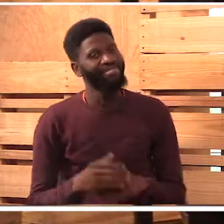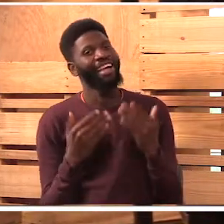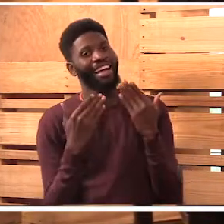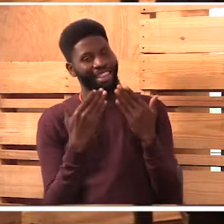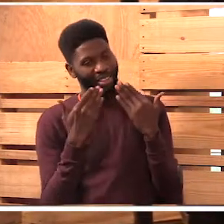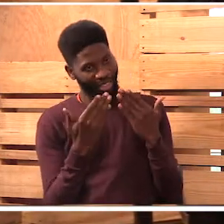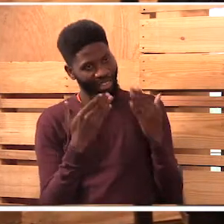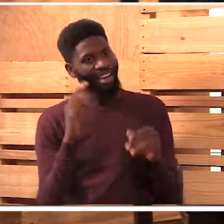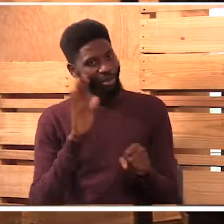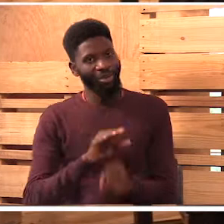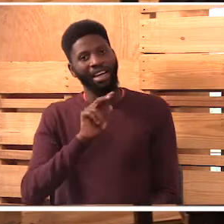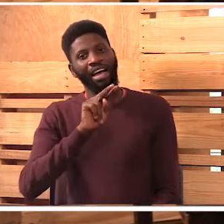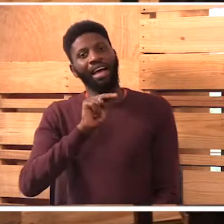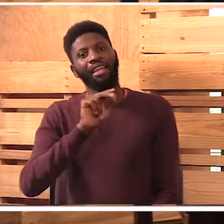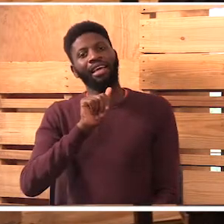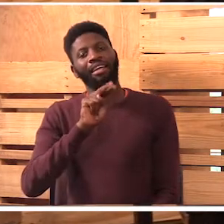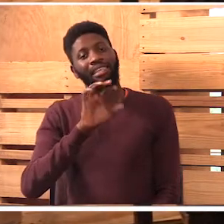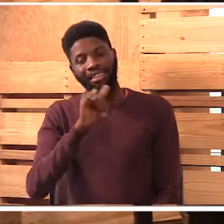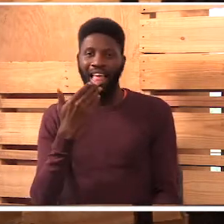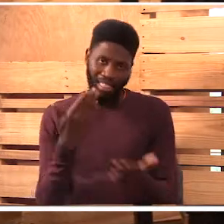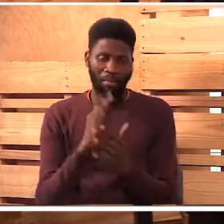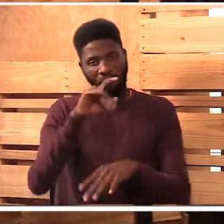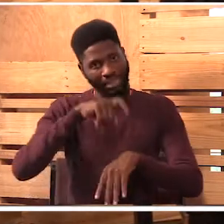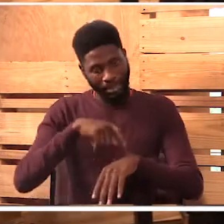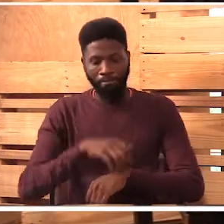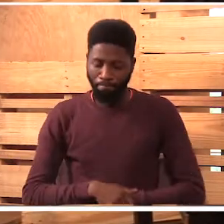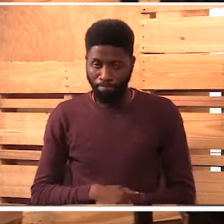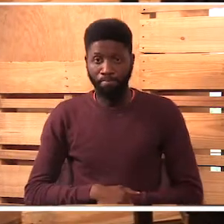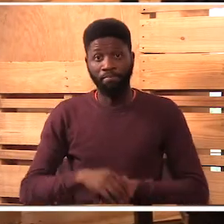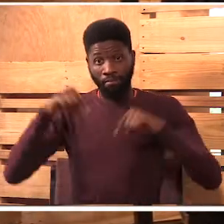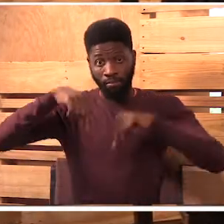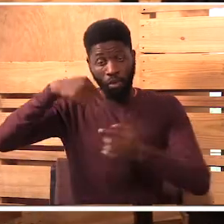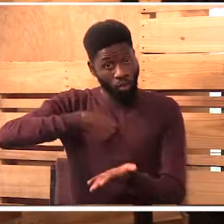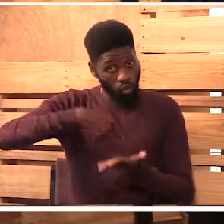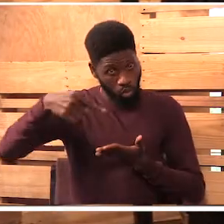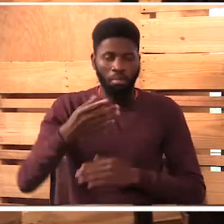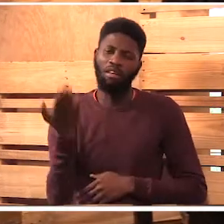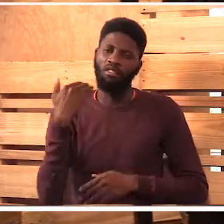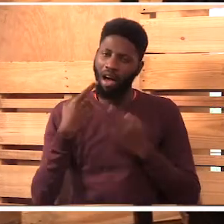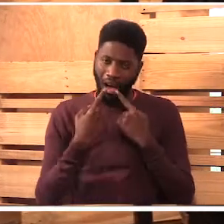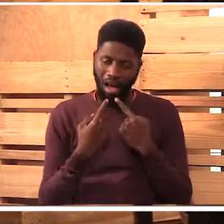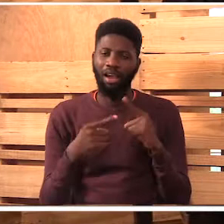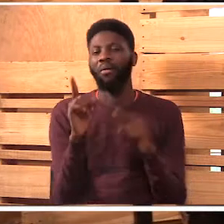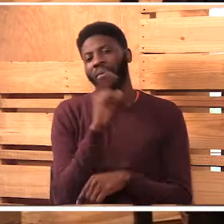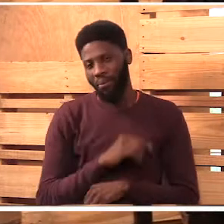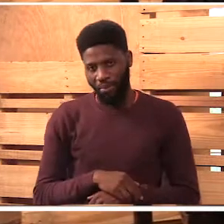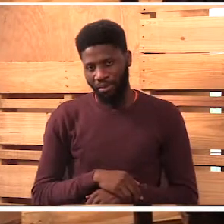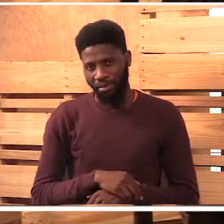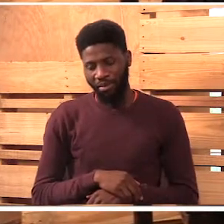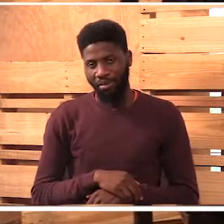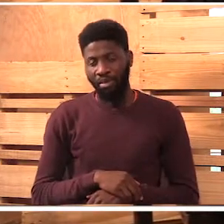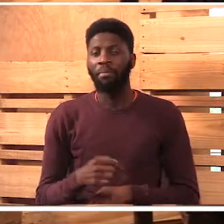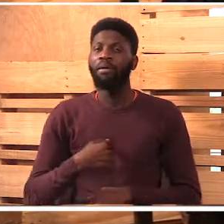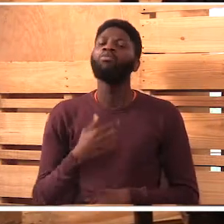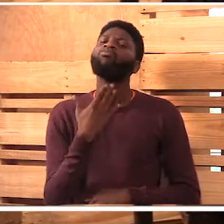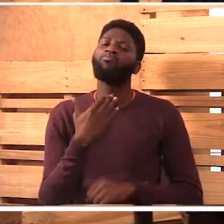you very much, Nancy. And thank you for giving us your time. This week, as we have said, that are mostly, I